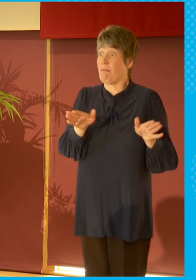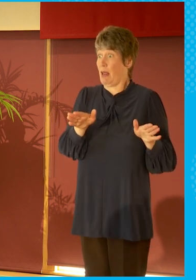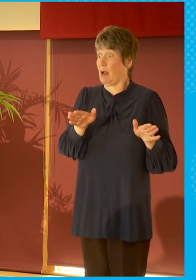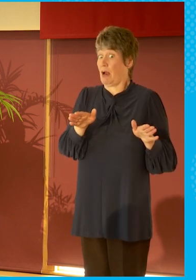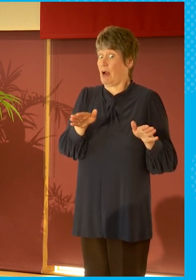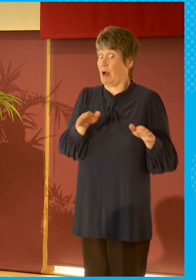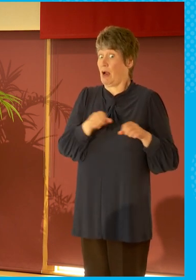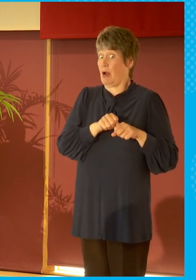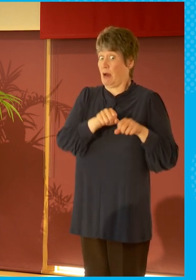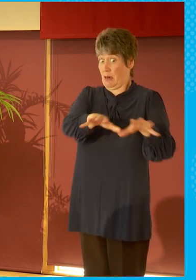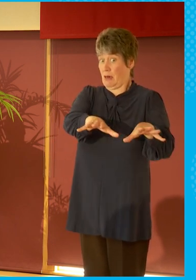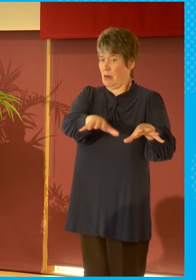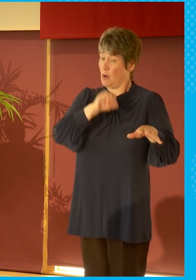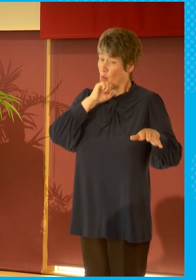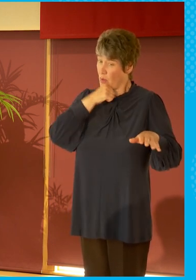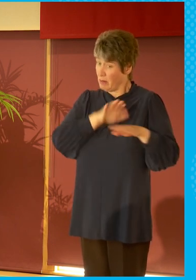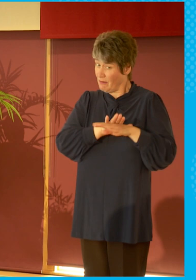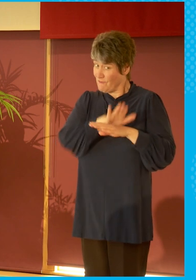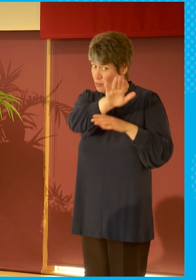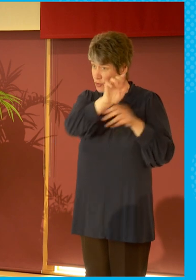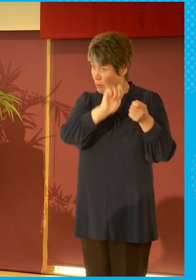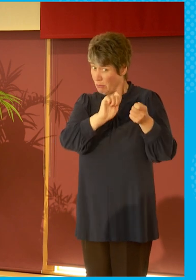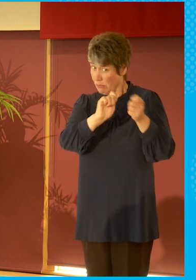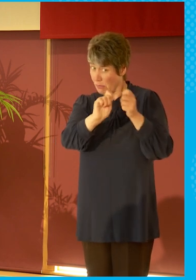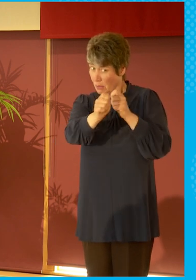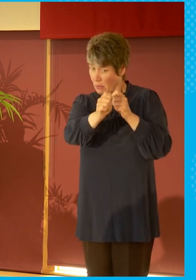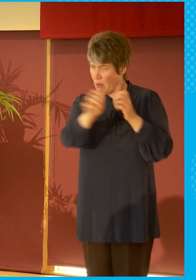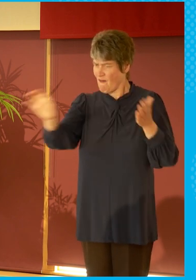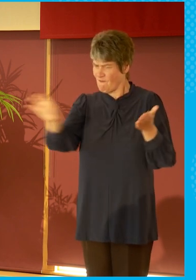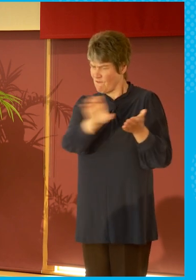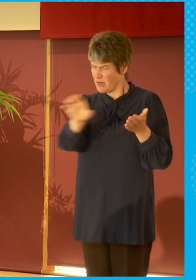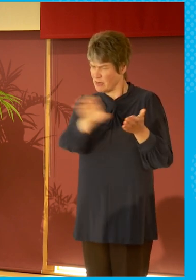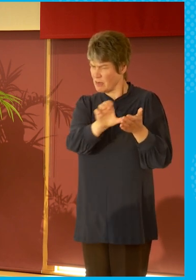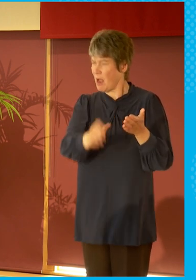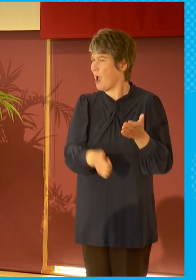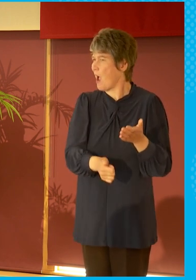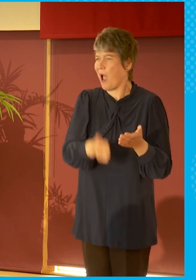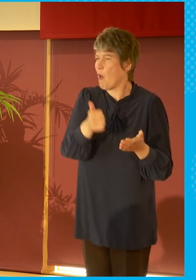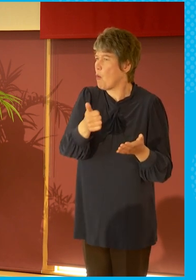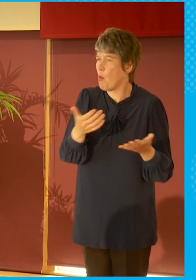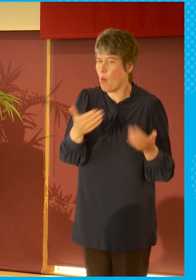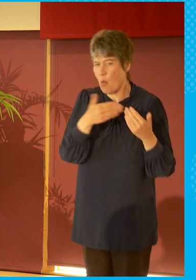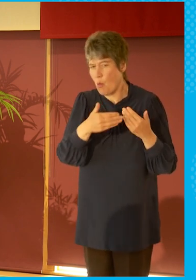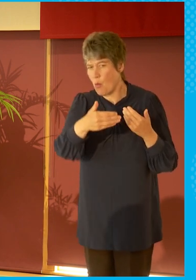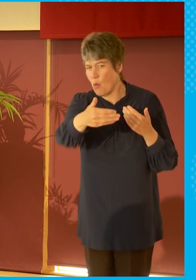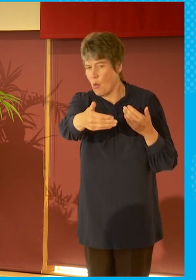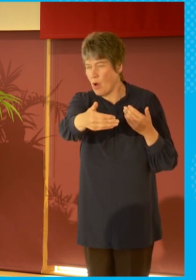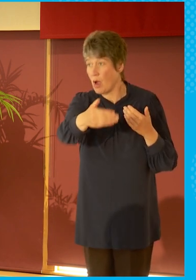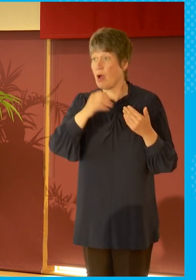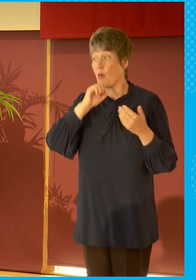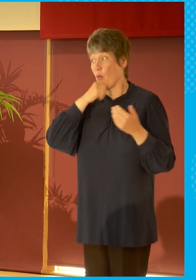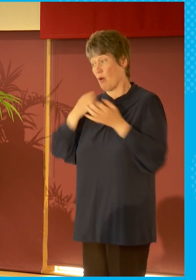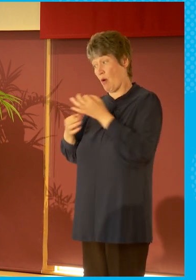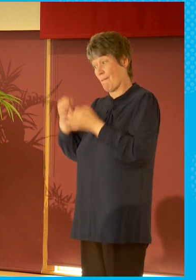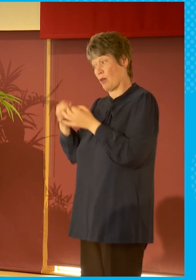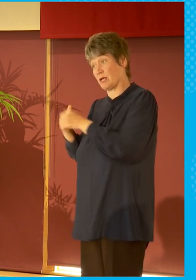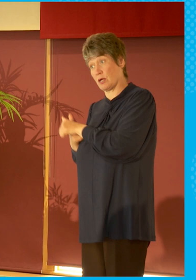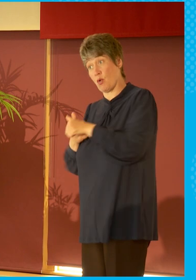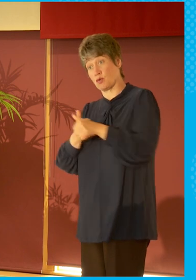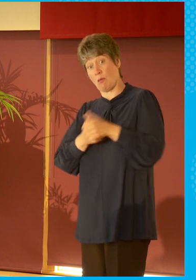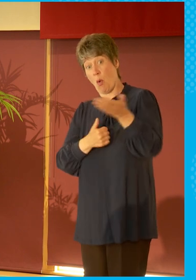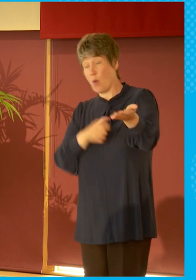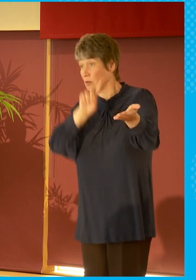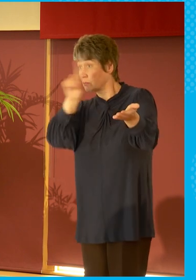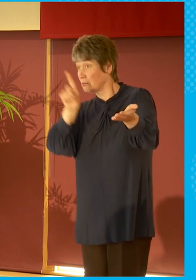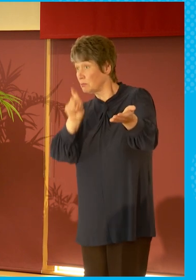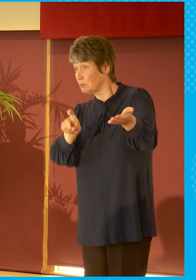redefine itself? How is it going to be funded? Is it going to get the kind of political support that it needs? And